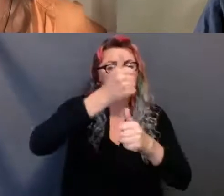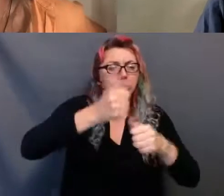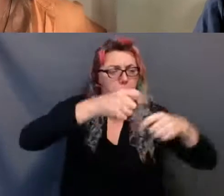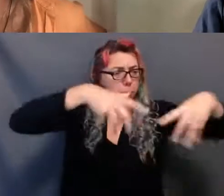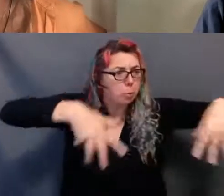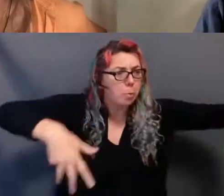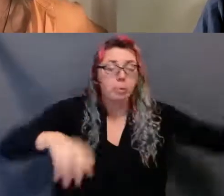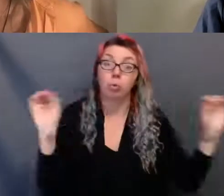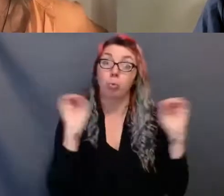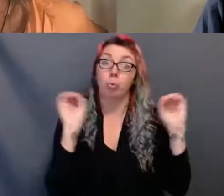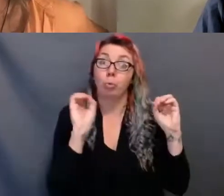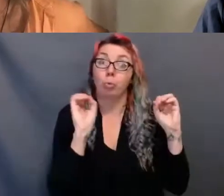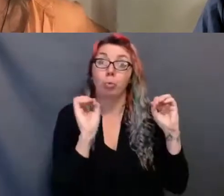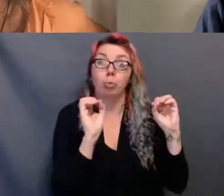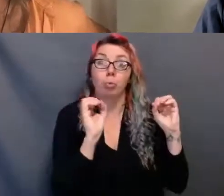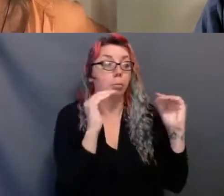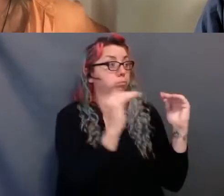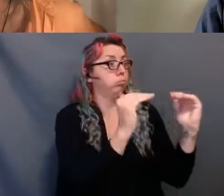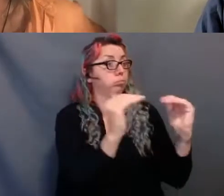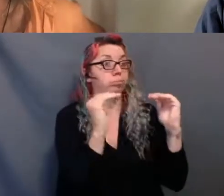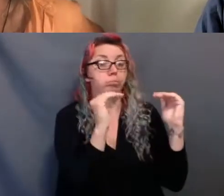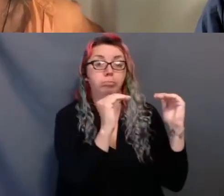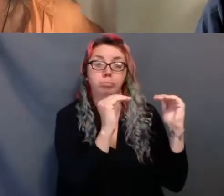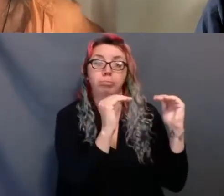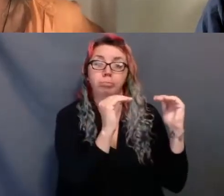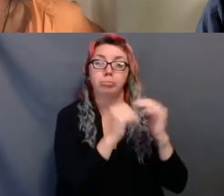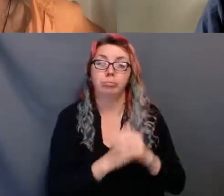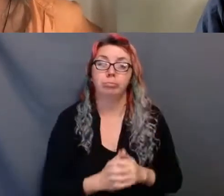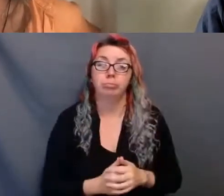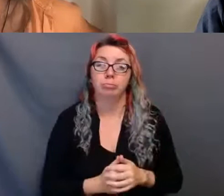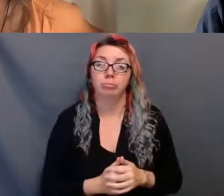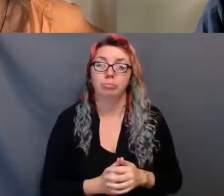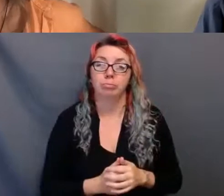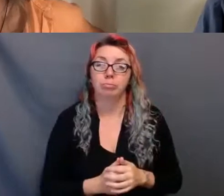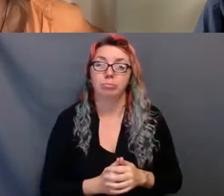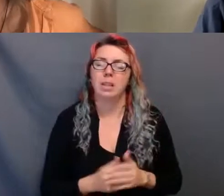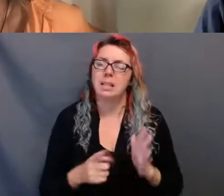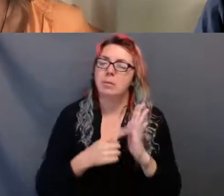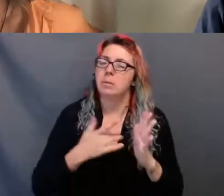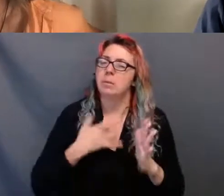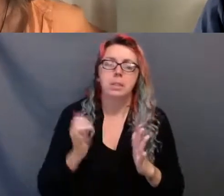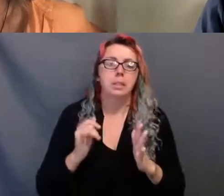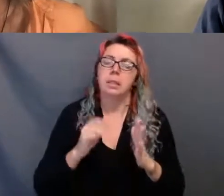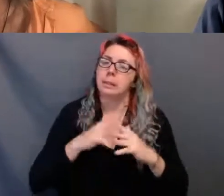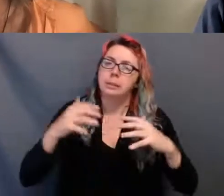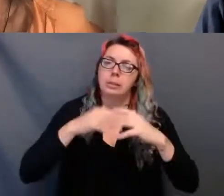Sometimes it feels like Indigenous theater artists are trying to fit circles into squares. And the truth is they are.